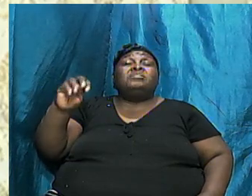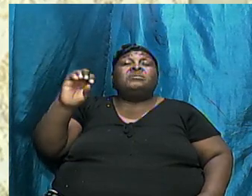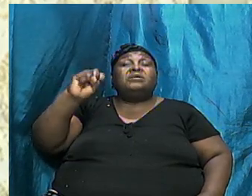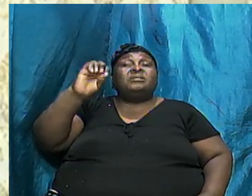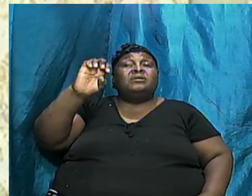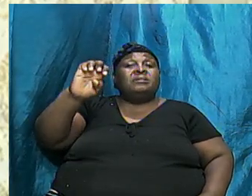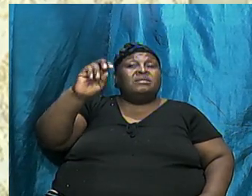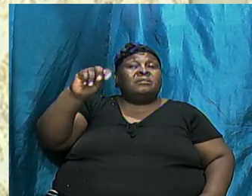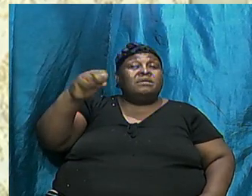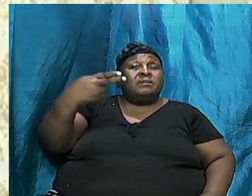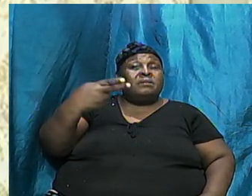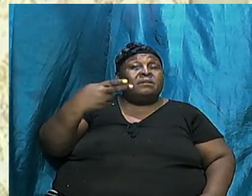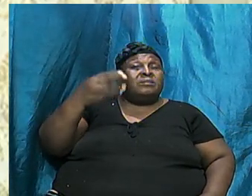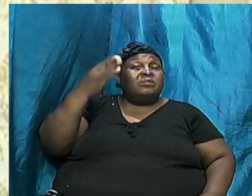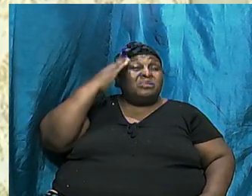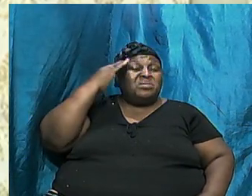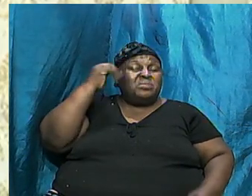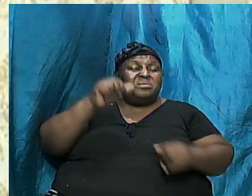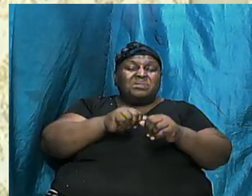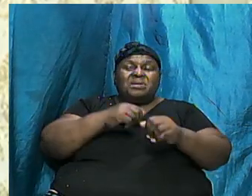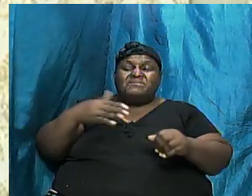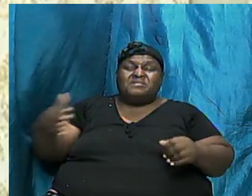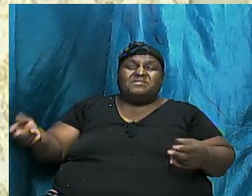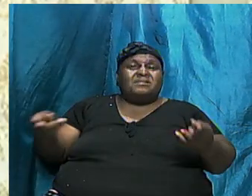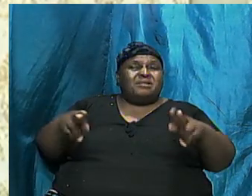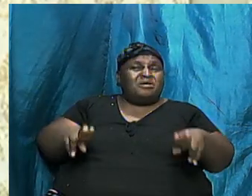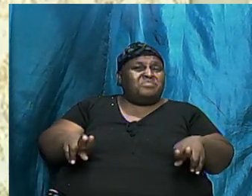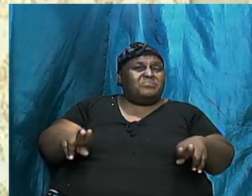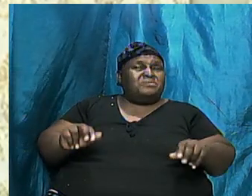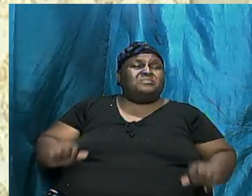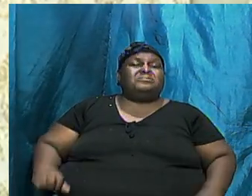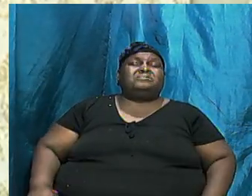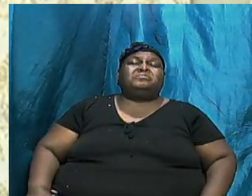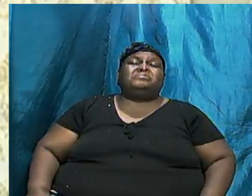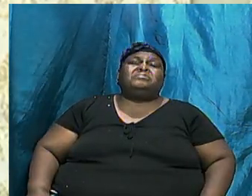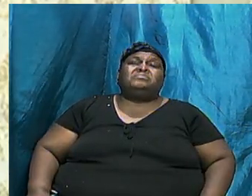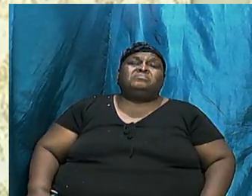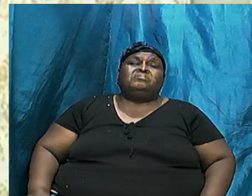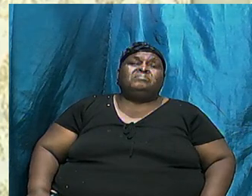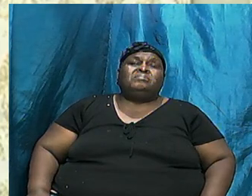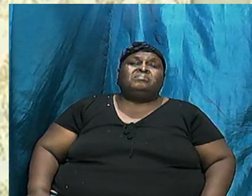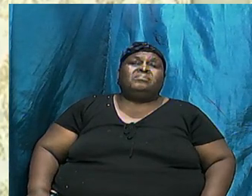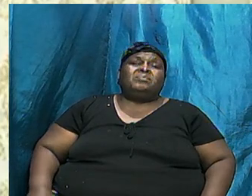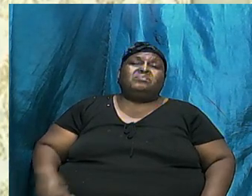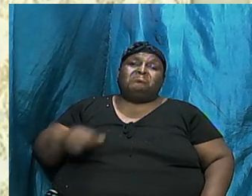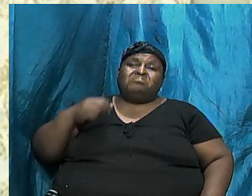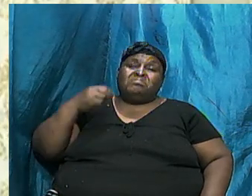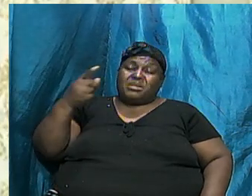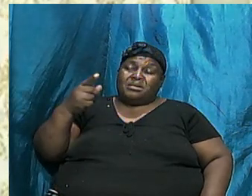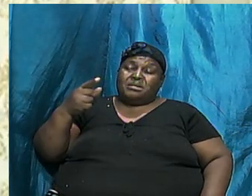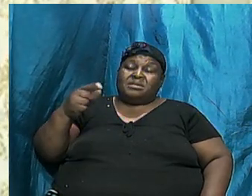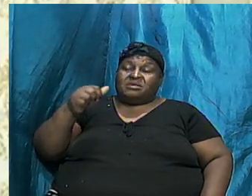Who Knew Everything That Had Happened Because His Daddy